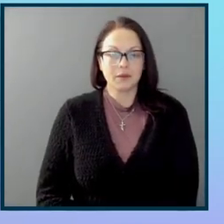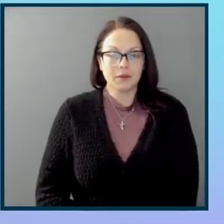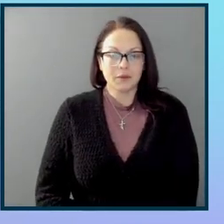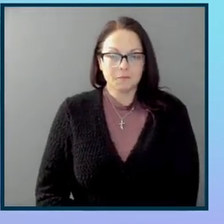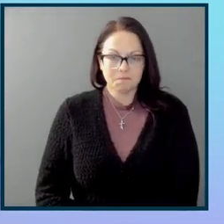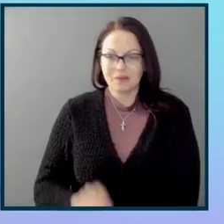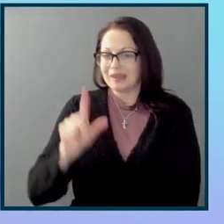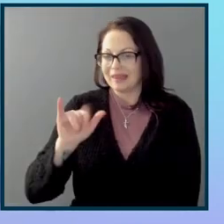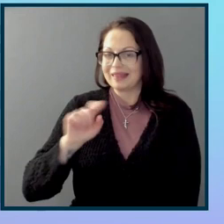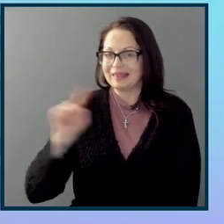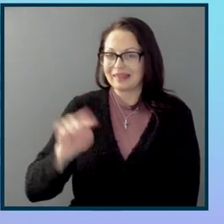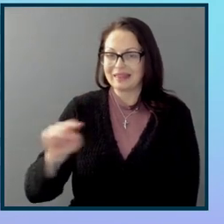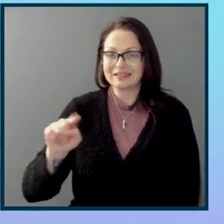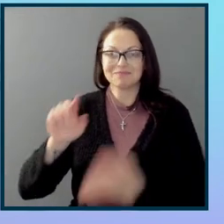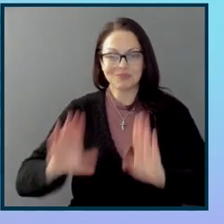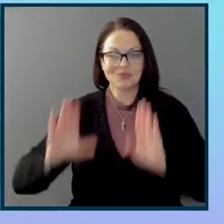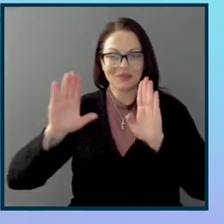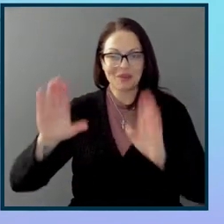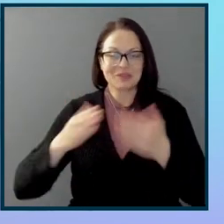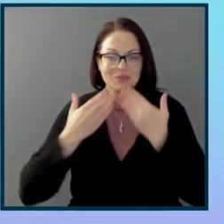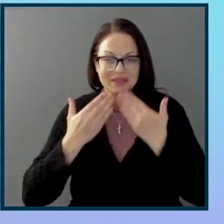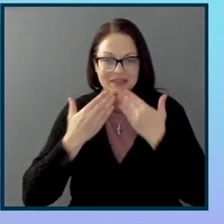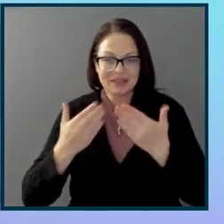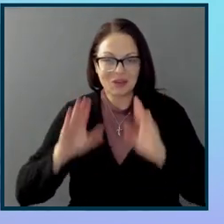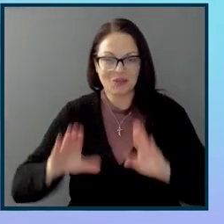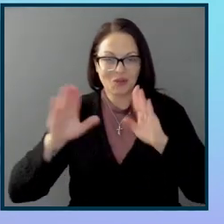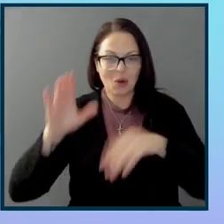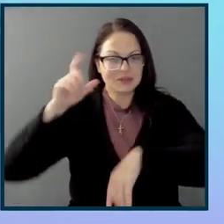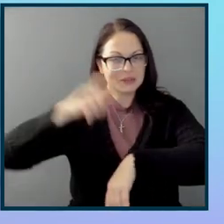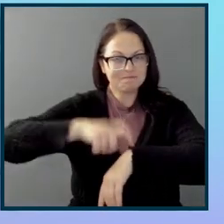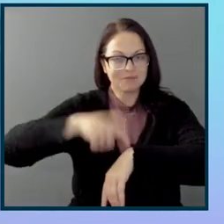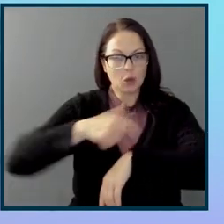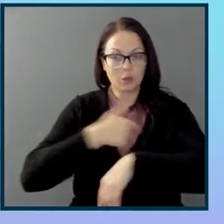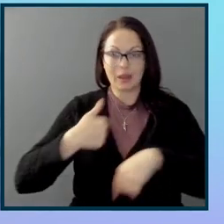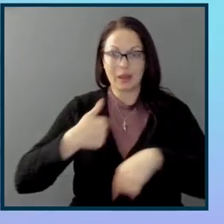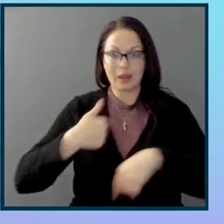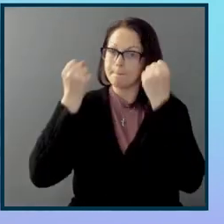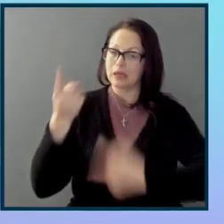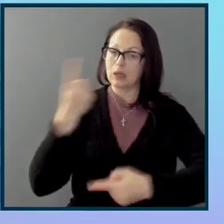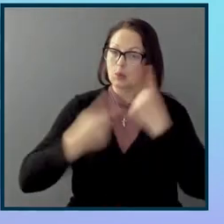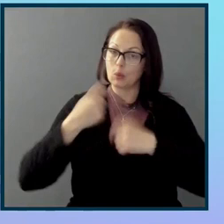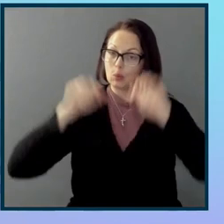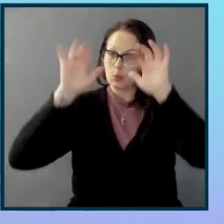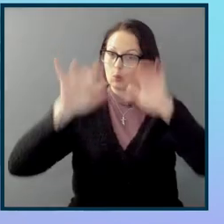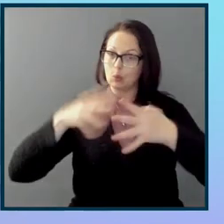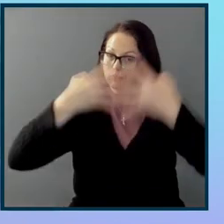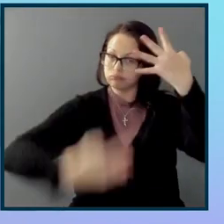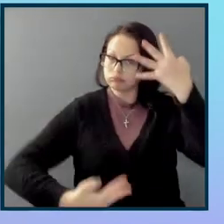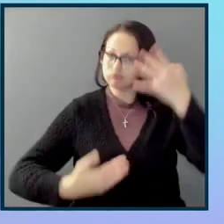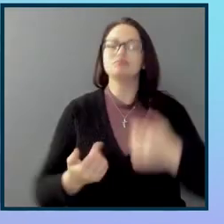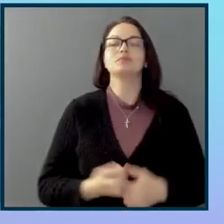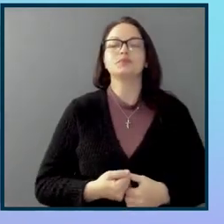Awesome. Thank you so much, Preeti and Dylan, for a great session. We do have a lot of questions coming in, so I will dive right